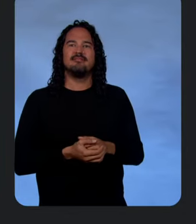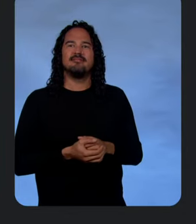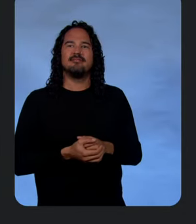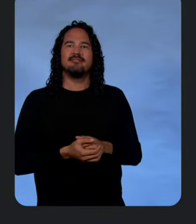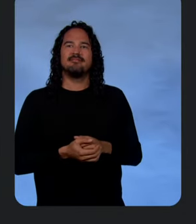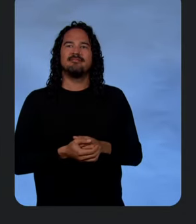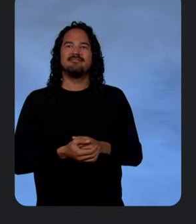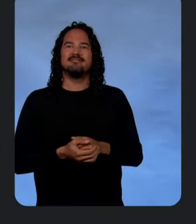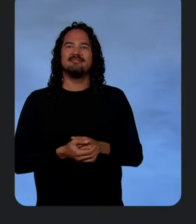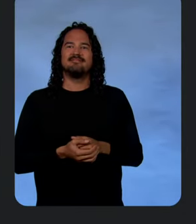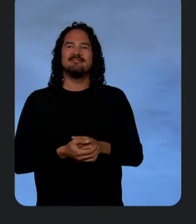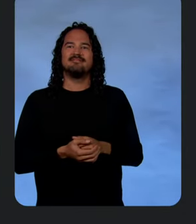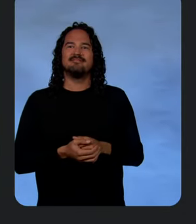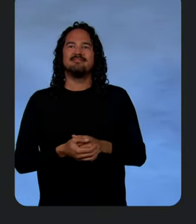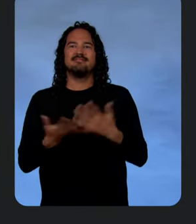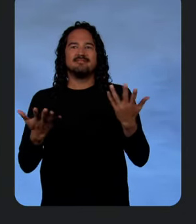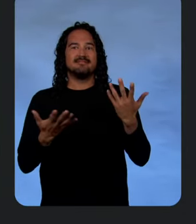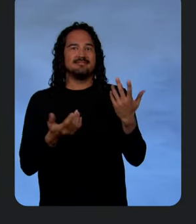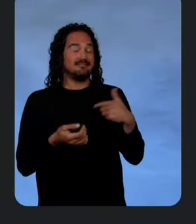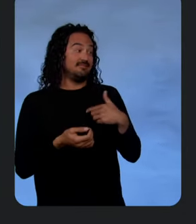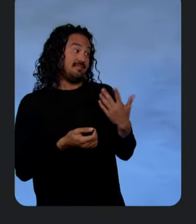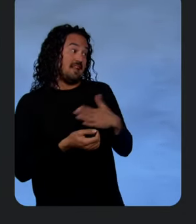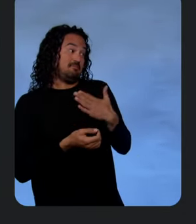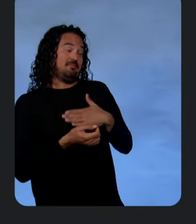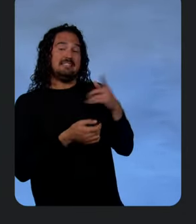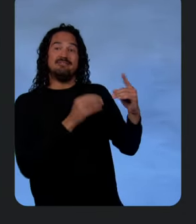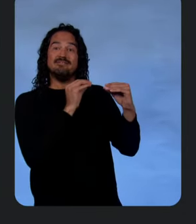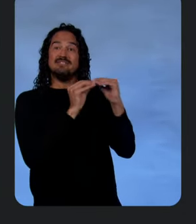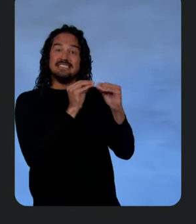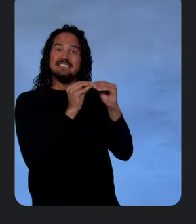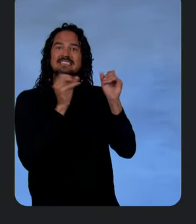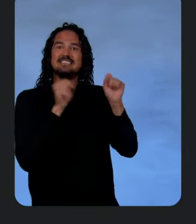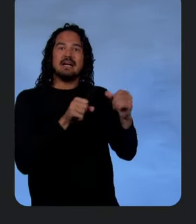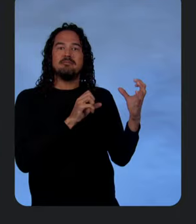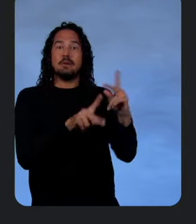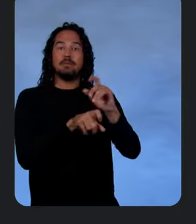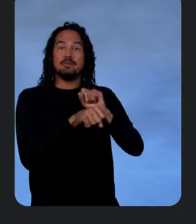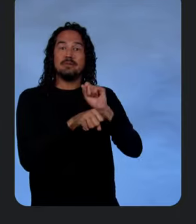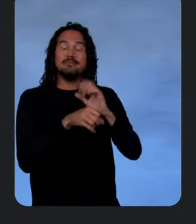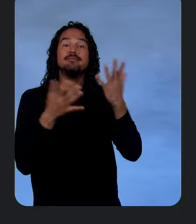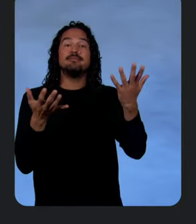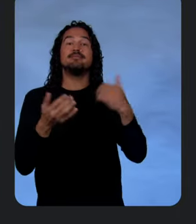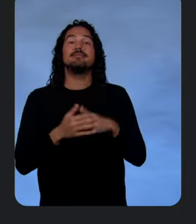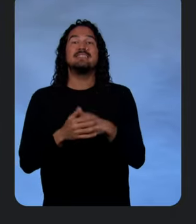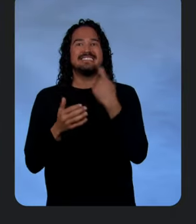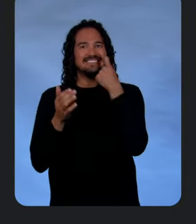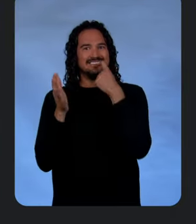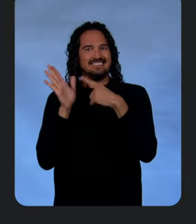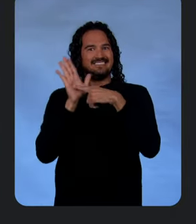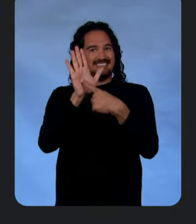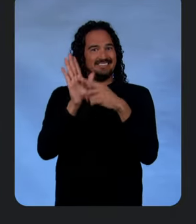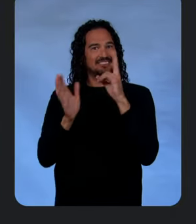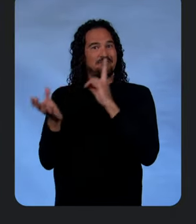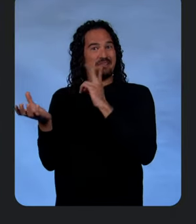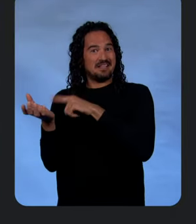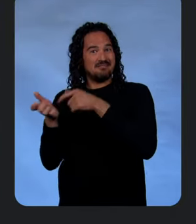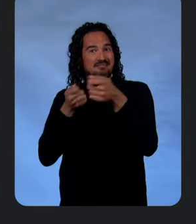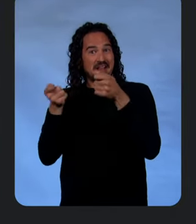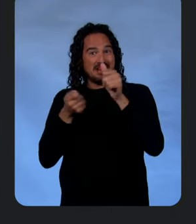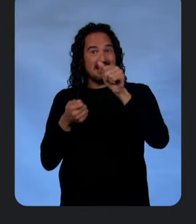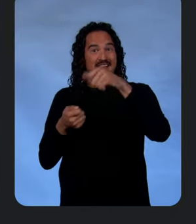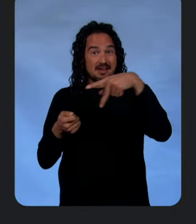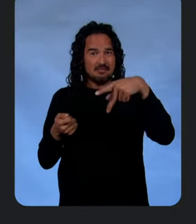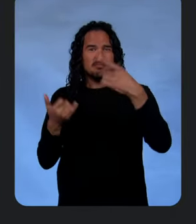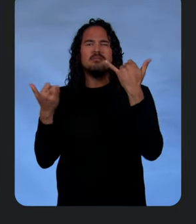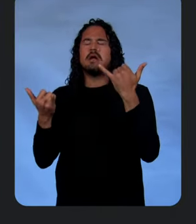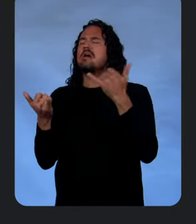Here's happy that things are working. It's a low bar. There we go. Look, we saw how you'd use Gemini to help manage applications. That's great. But how else are